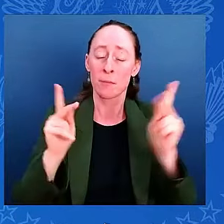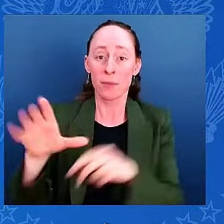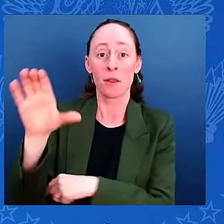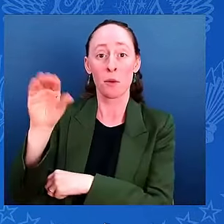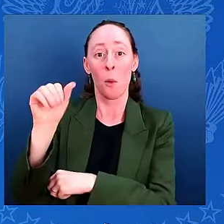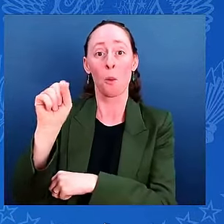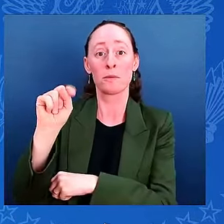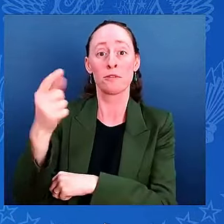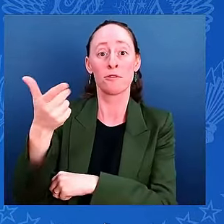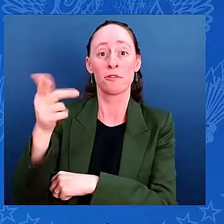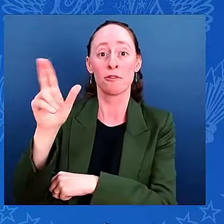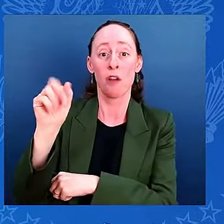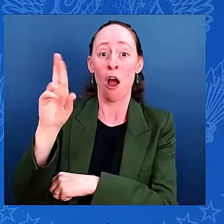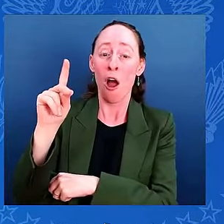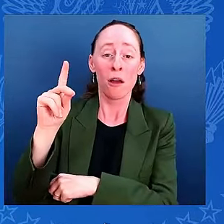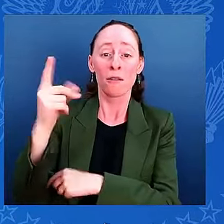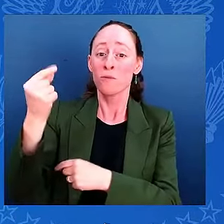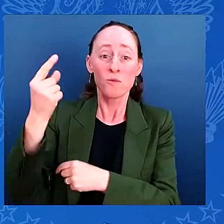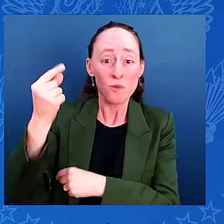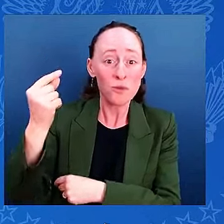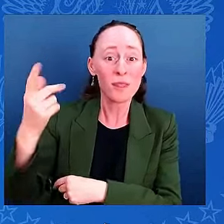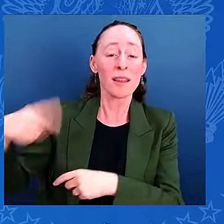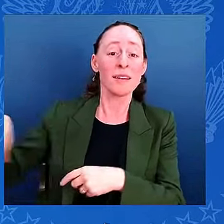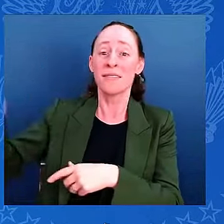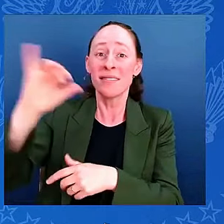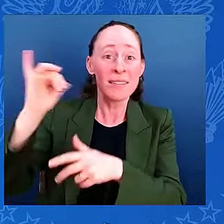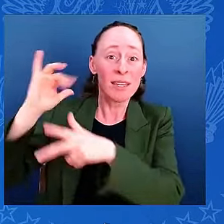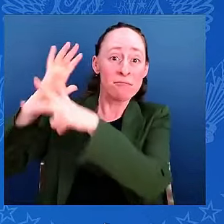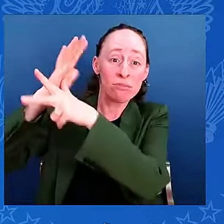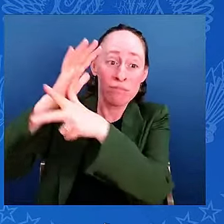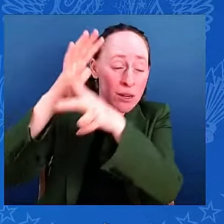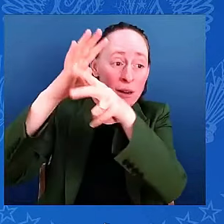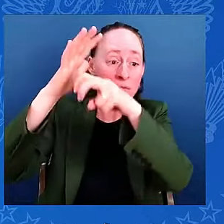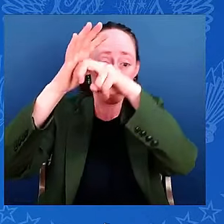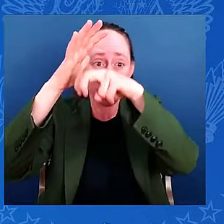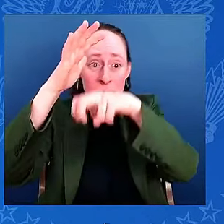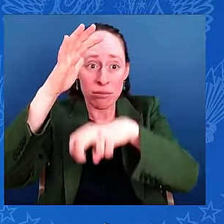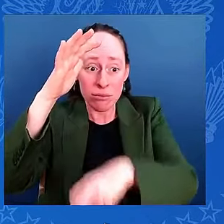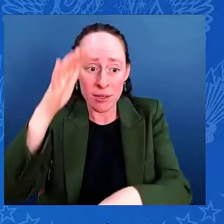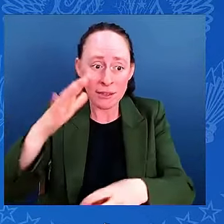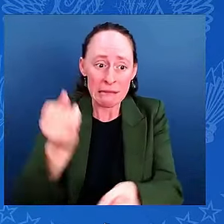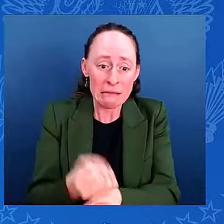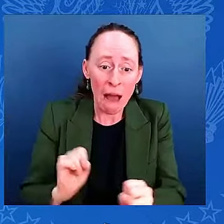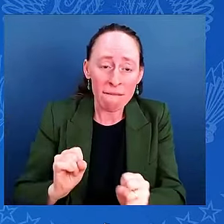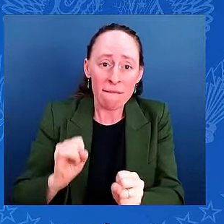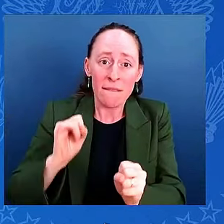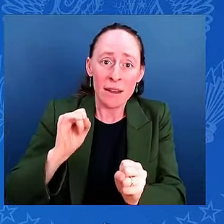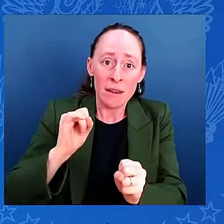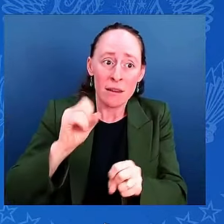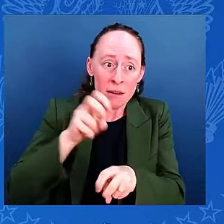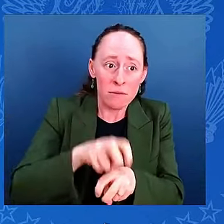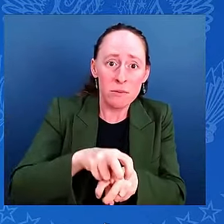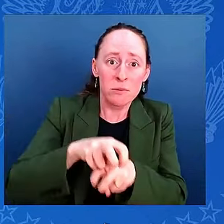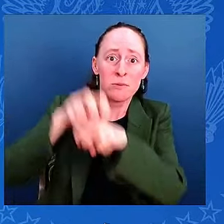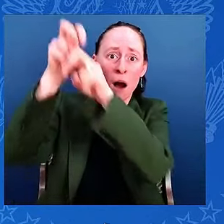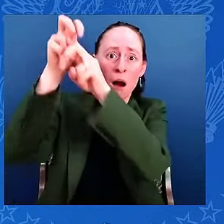and risking their own lives. And there are countless friends and neighbors who have sacrificed for the greater good,